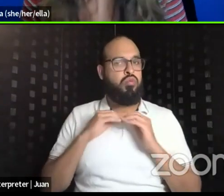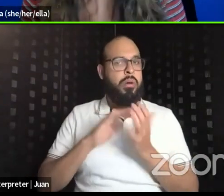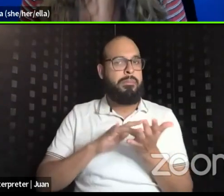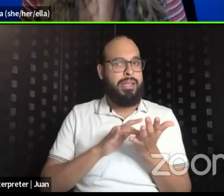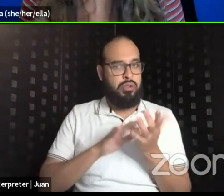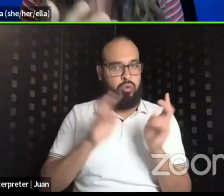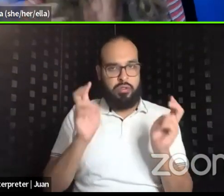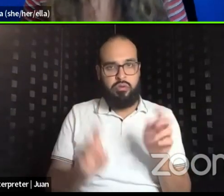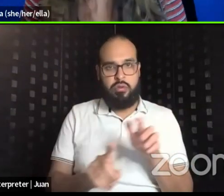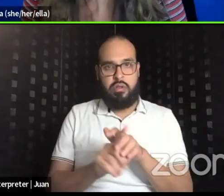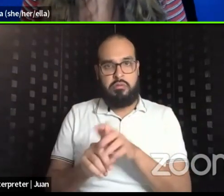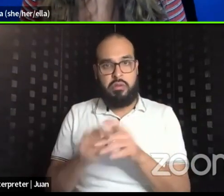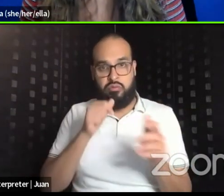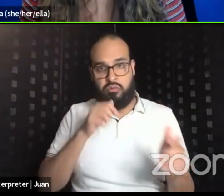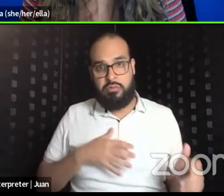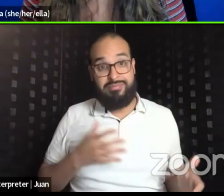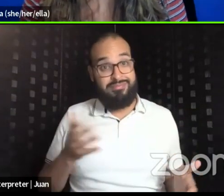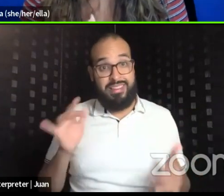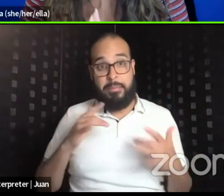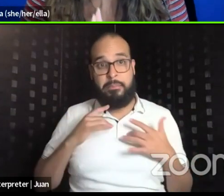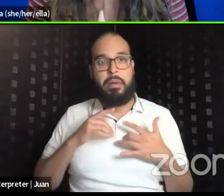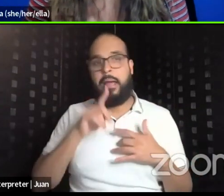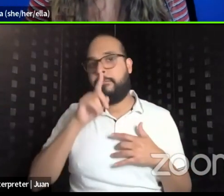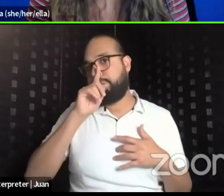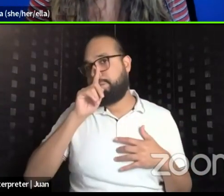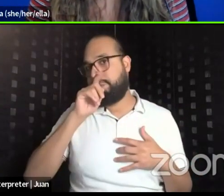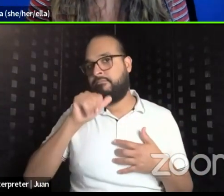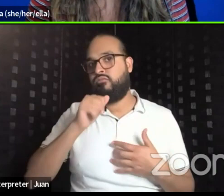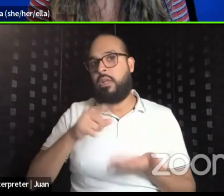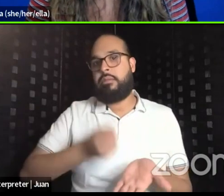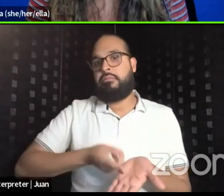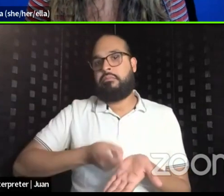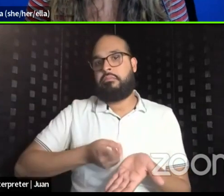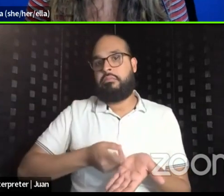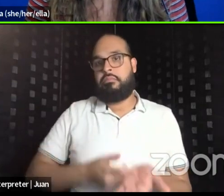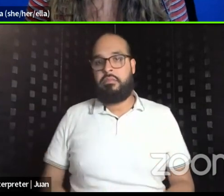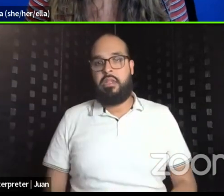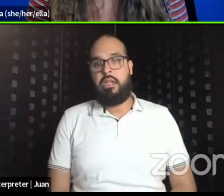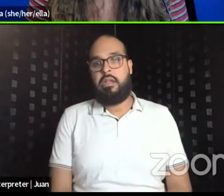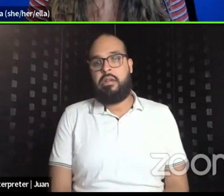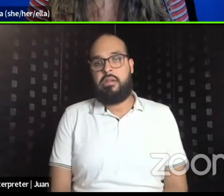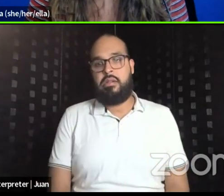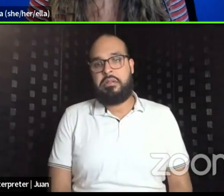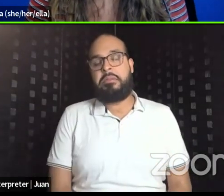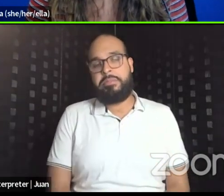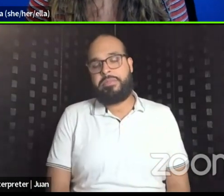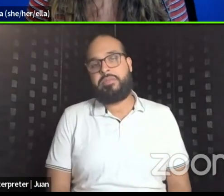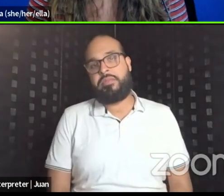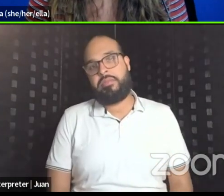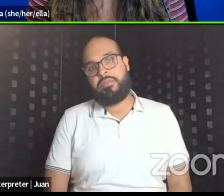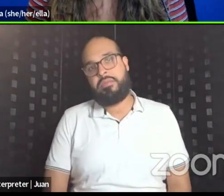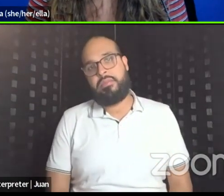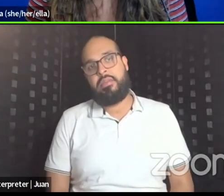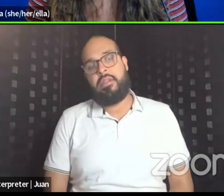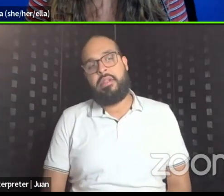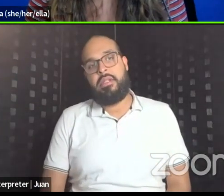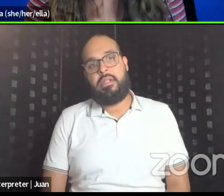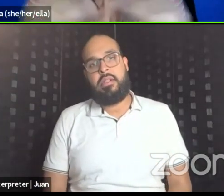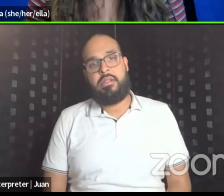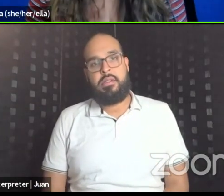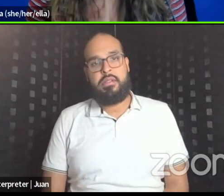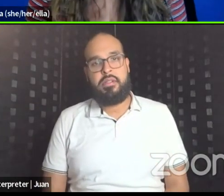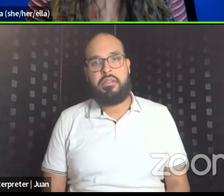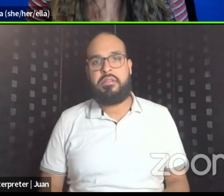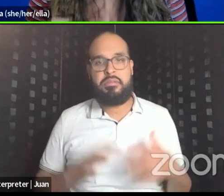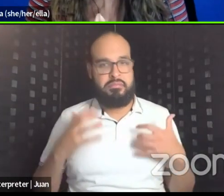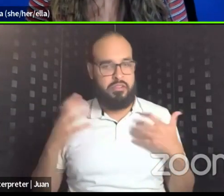And those are things that we also don't talk about. Um, so I, I, I, um, I